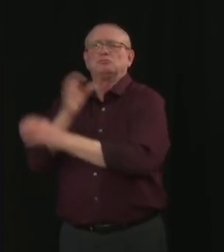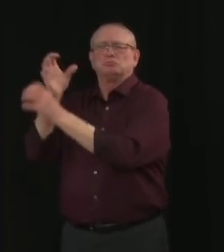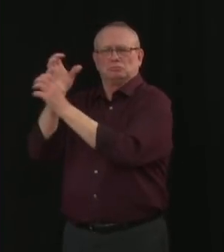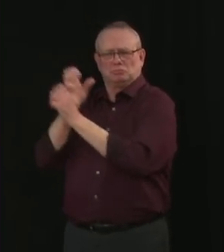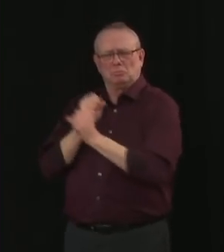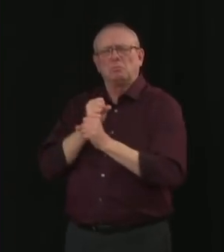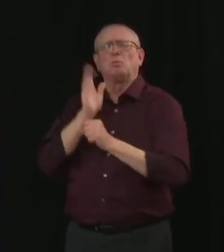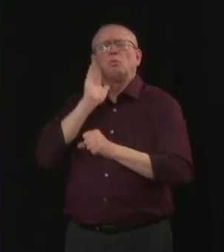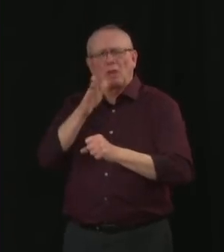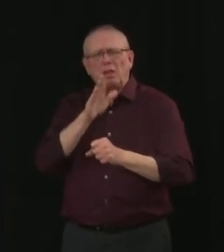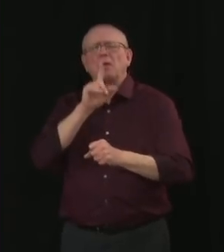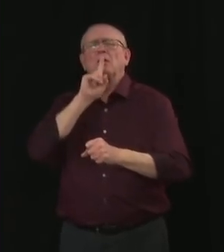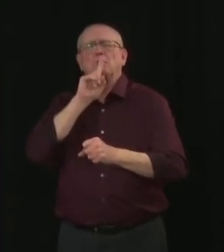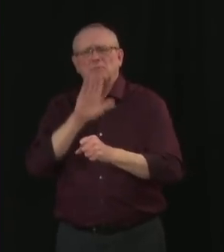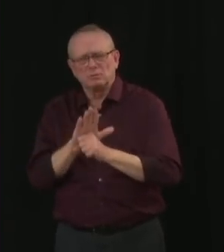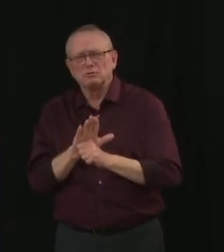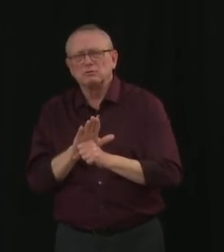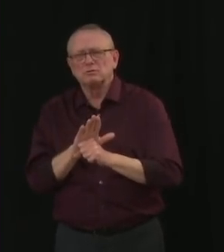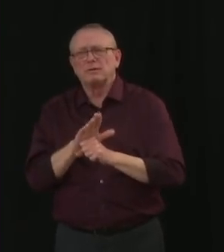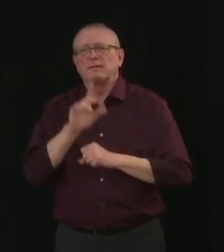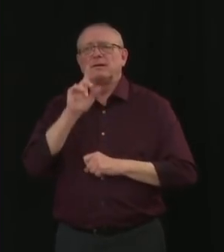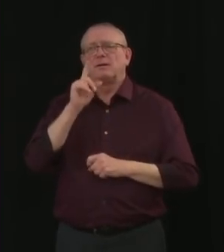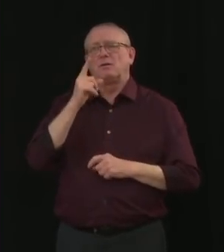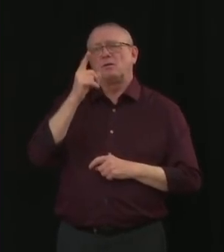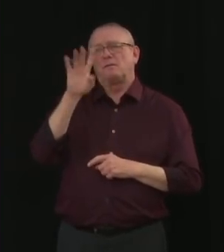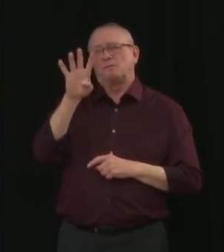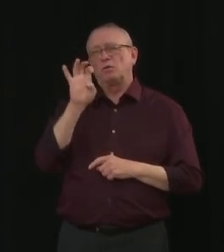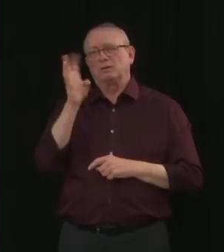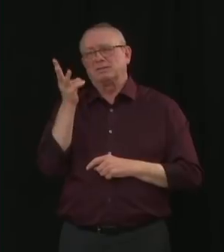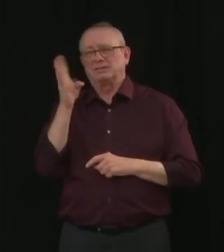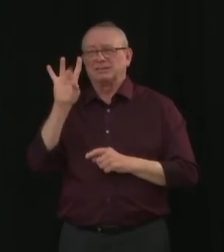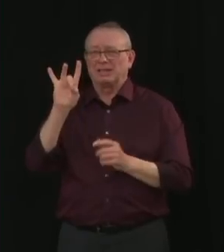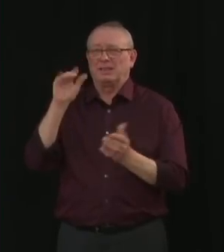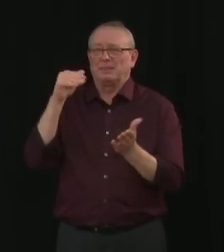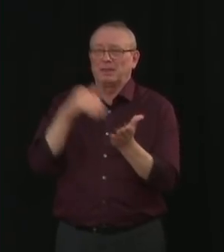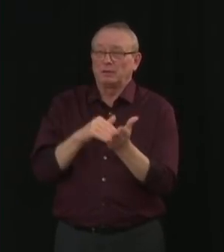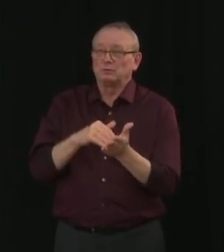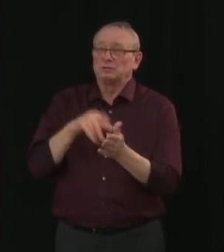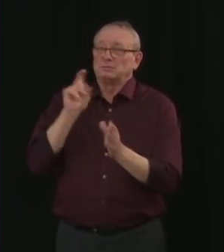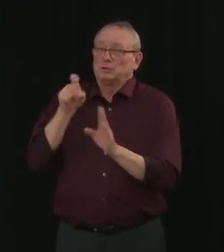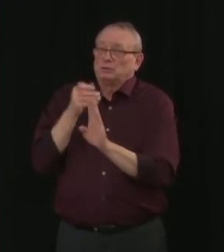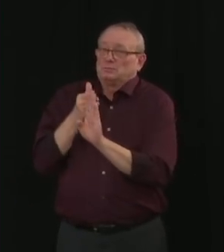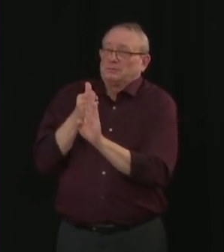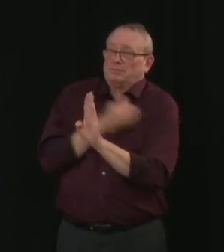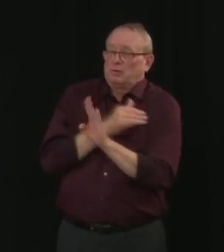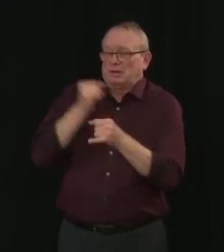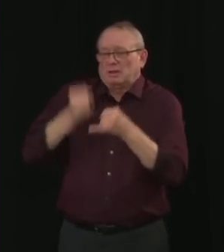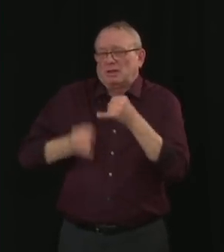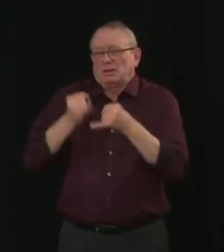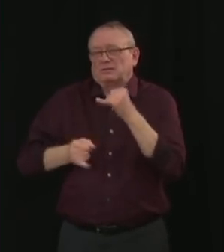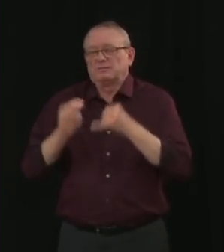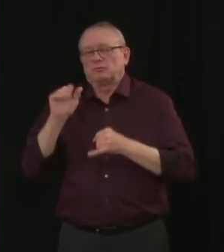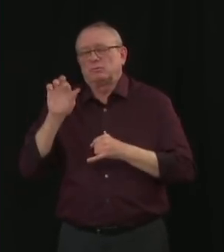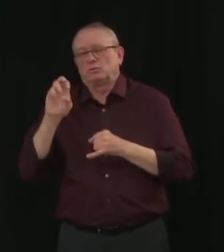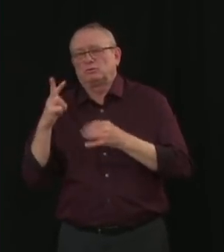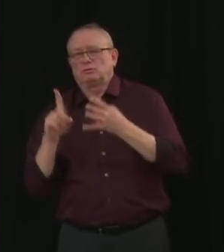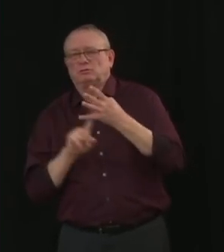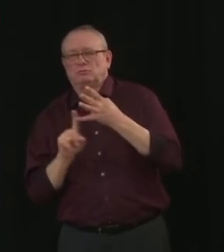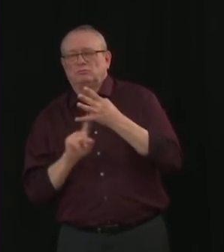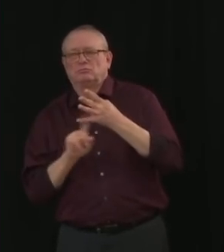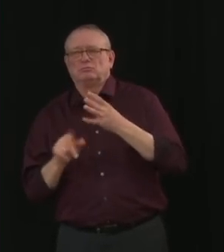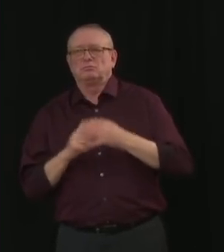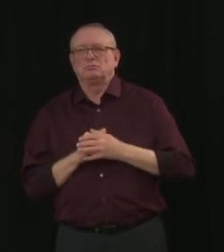468,000 doses by the end of March. So the message that we received from Ottawa was, don't worry, be happy.